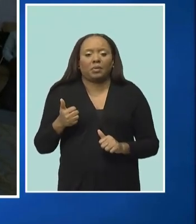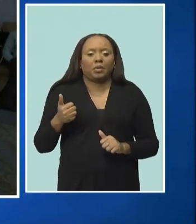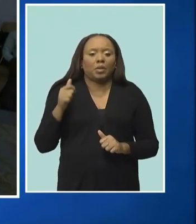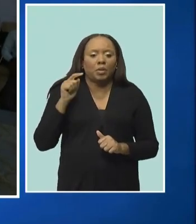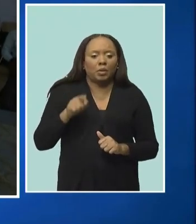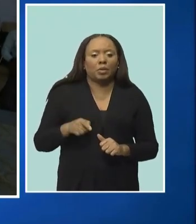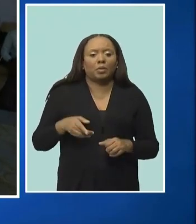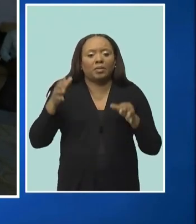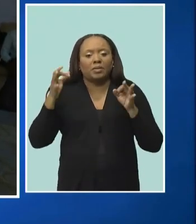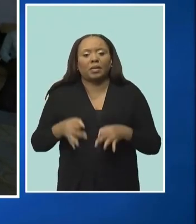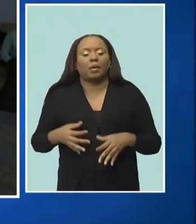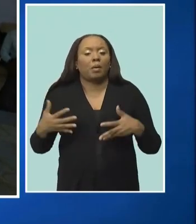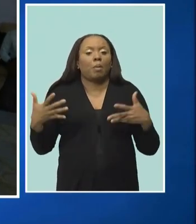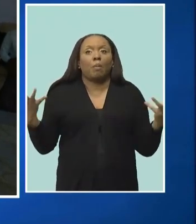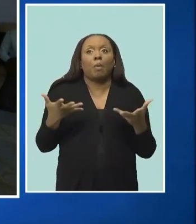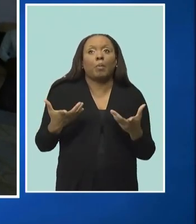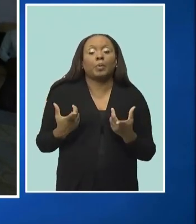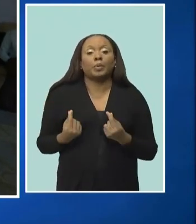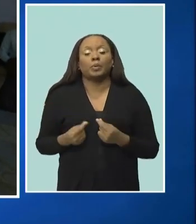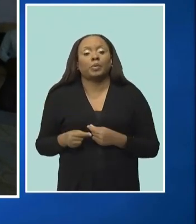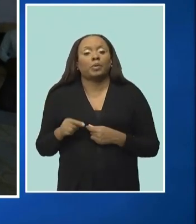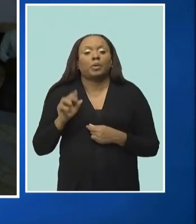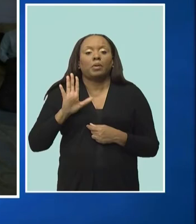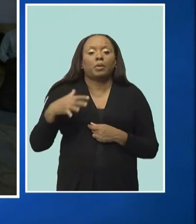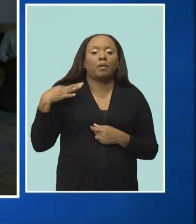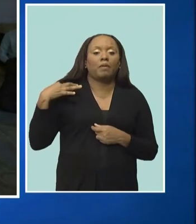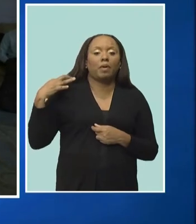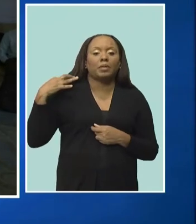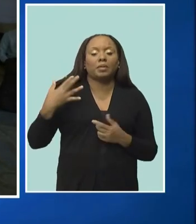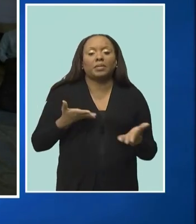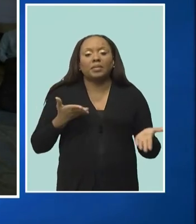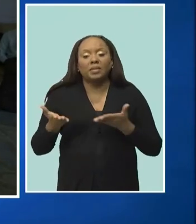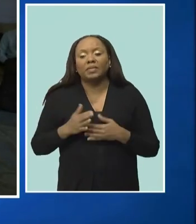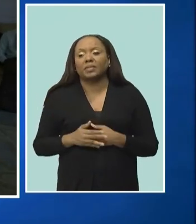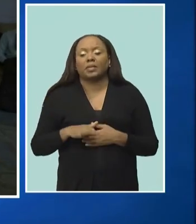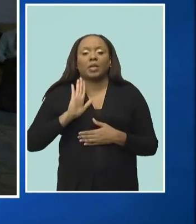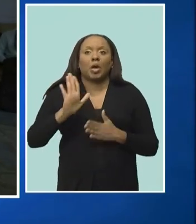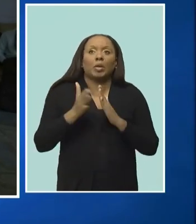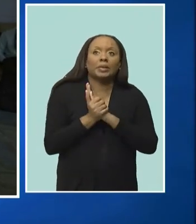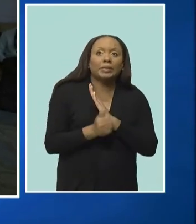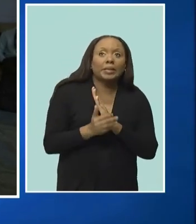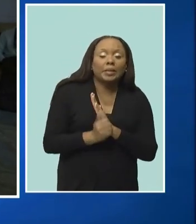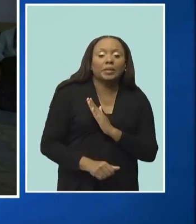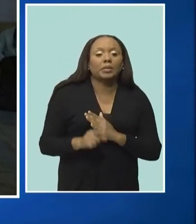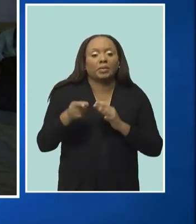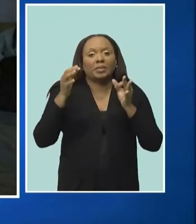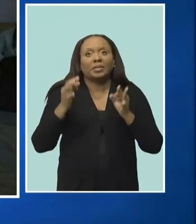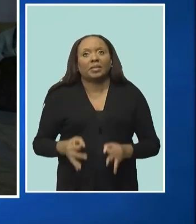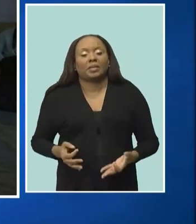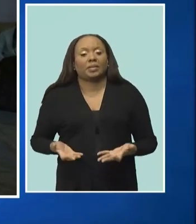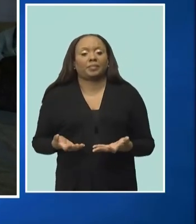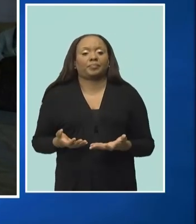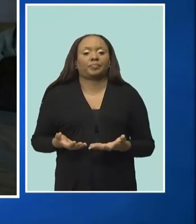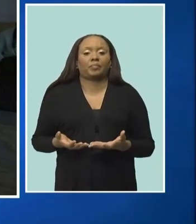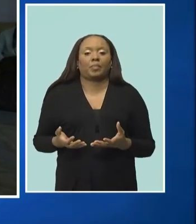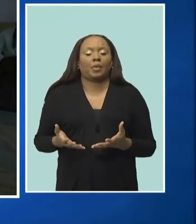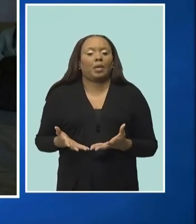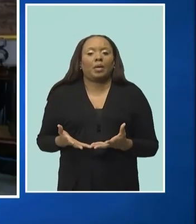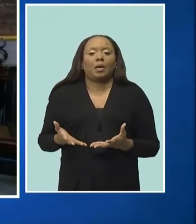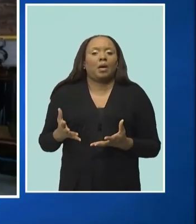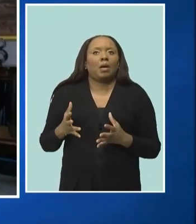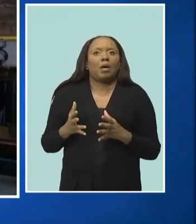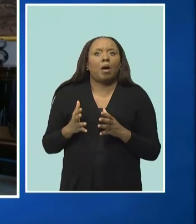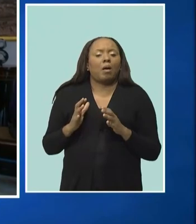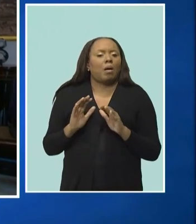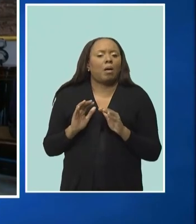decide what you want to do. You decide your volunteer service. You decide your skills. You decide how far you want to go in the program.